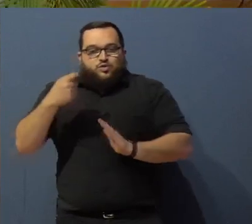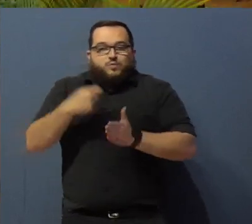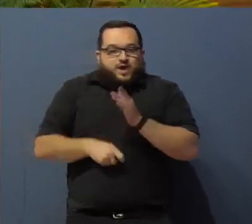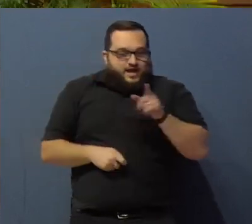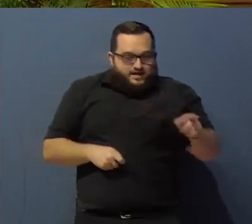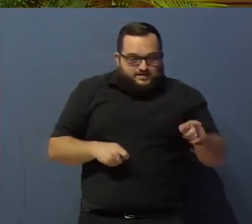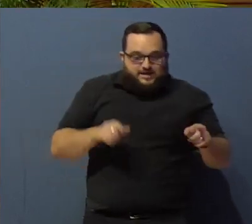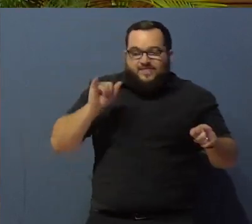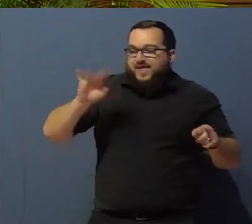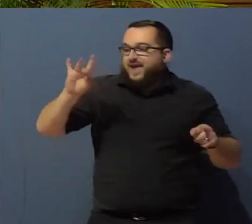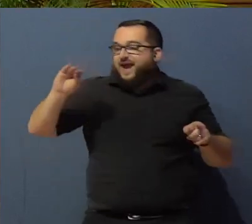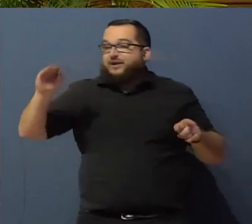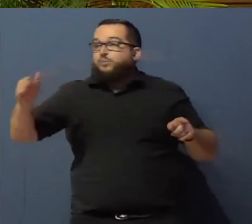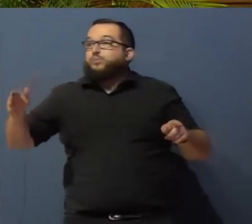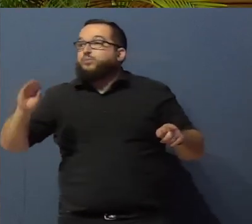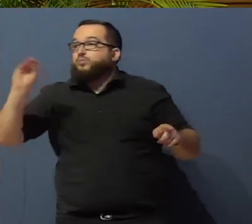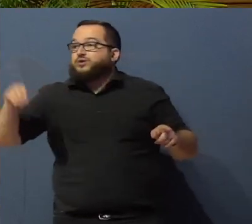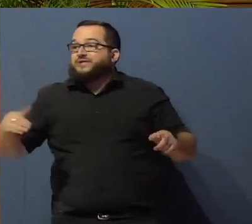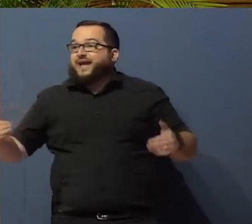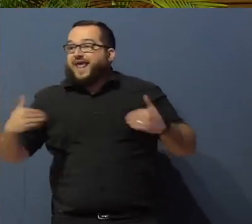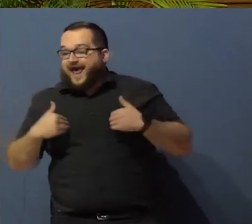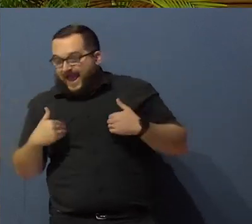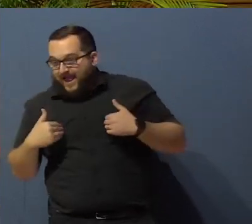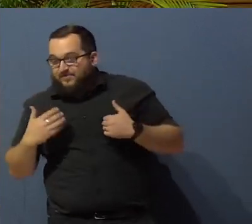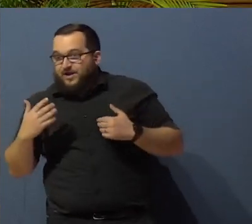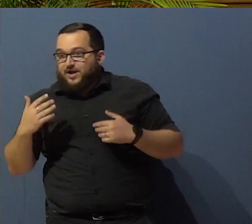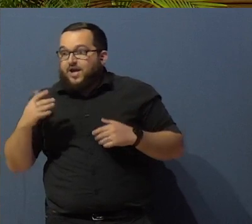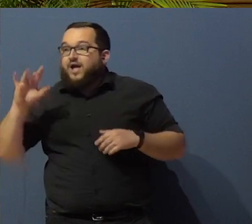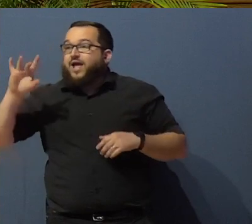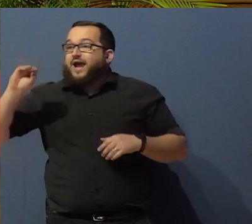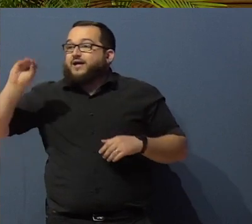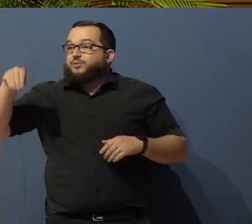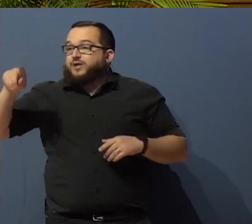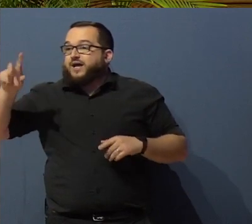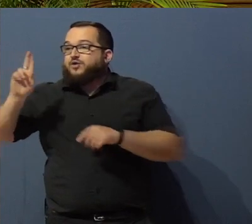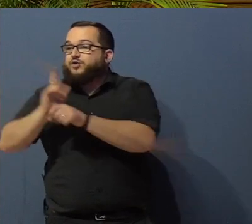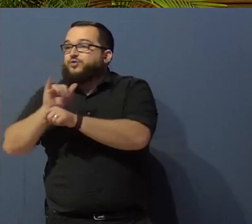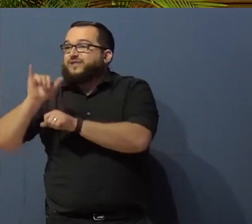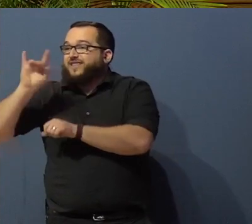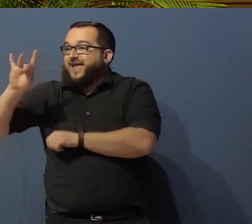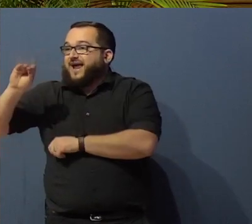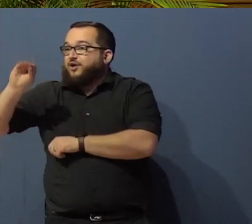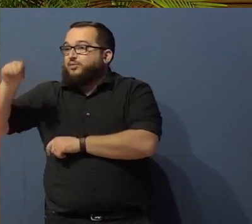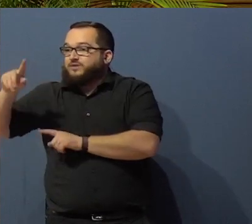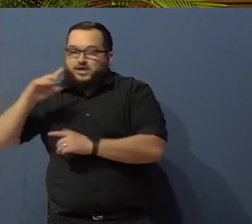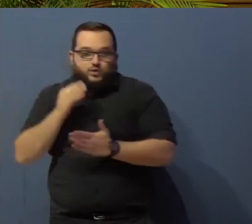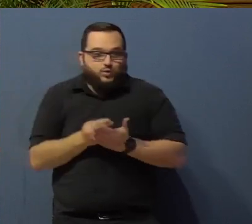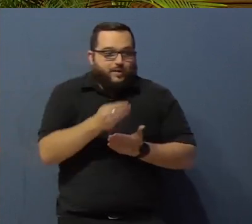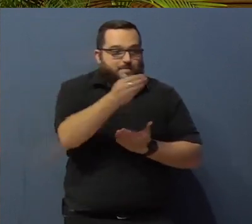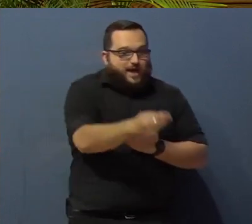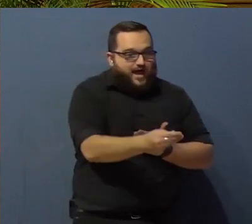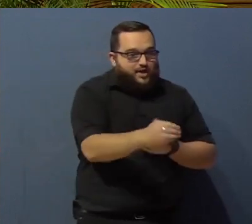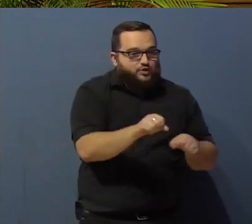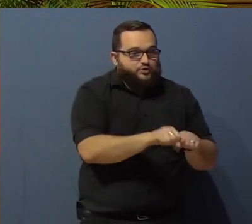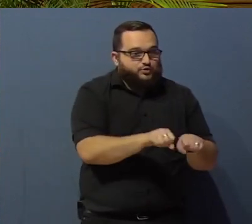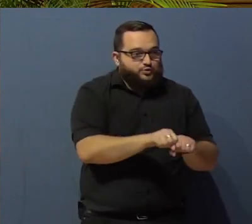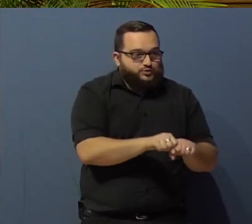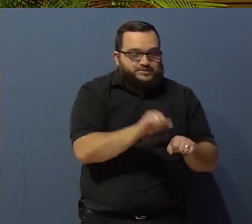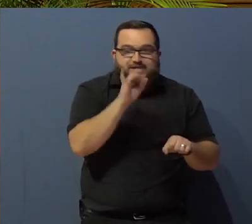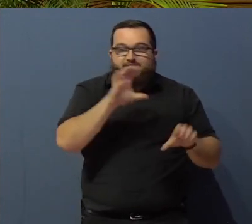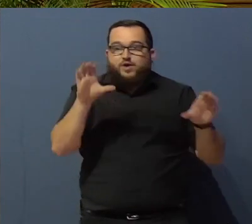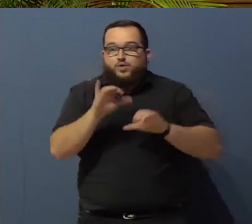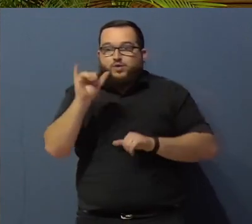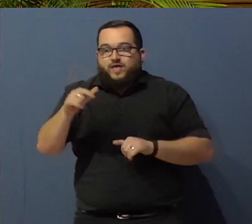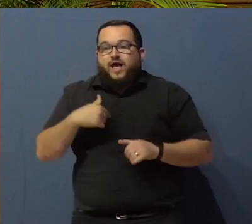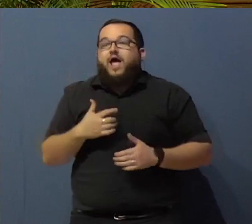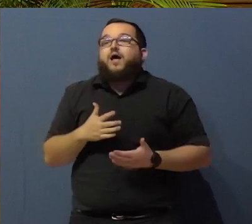80% I had of money and use that money to buy the shoes I wanted. And by doing that,